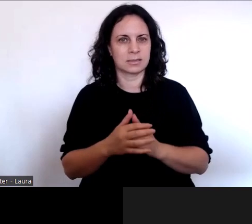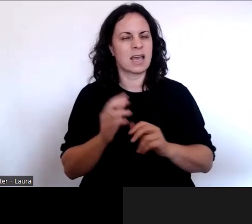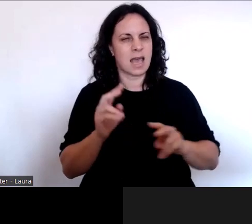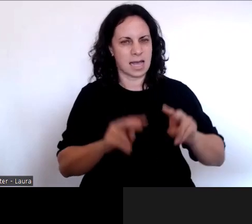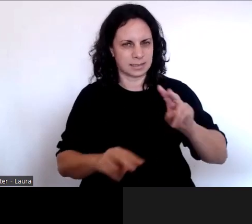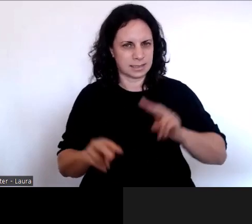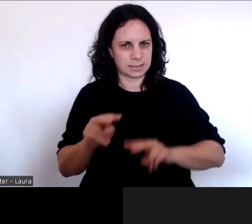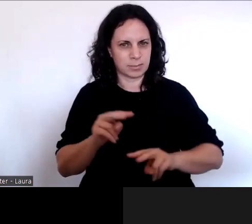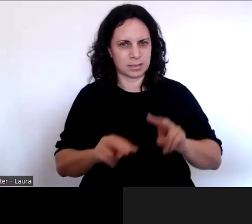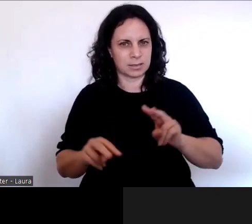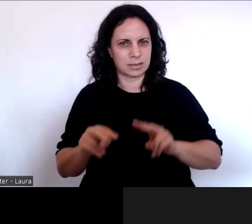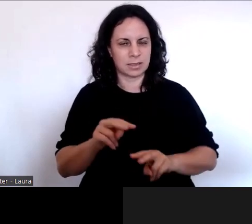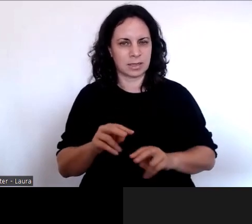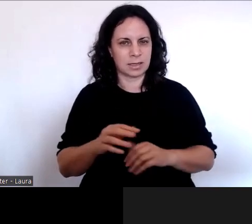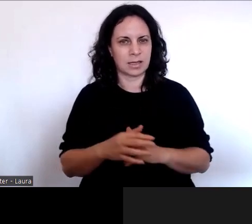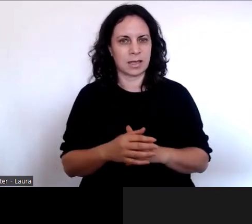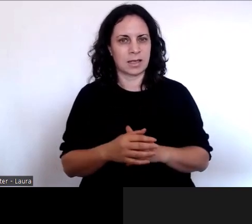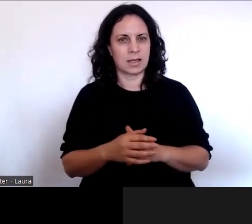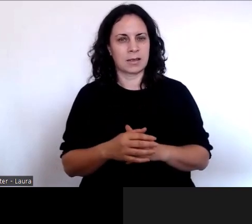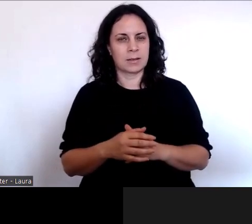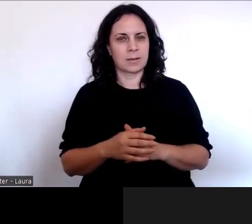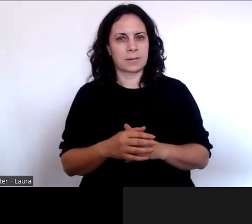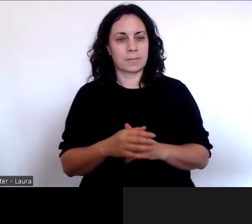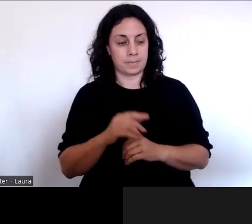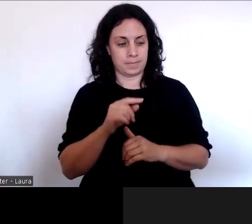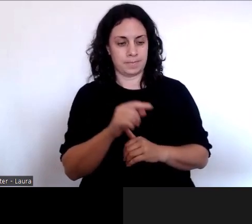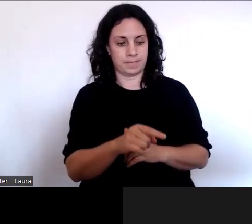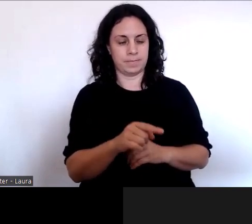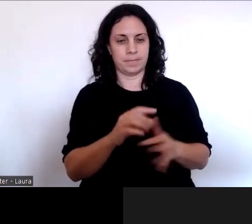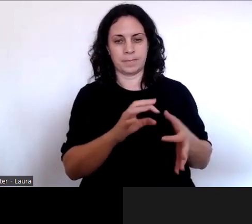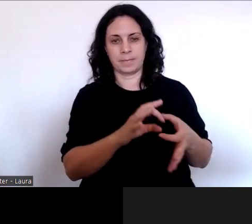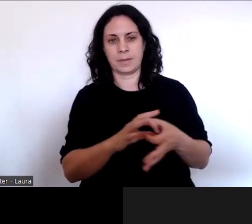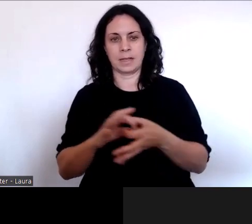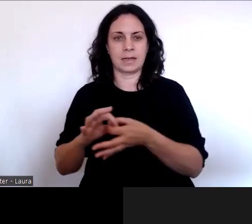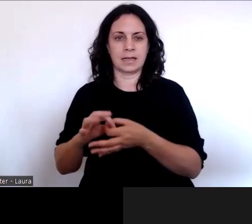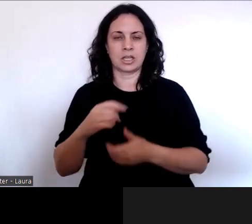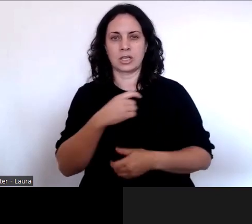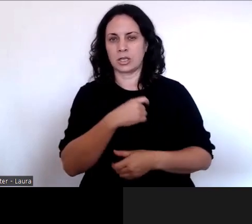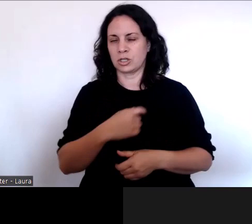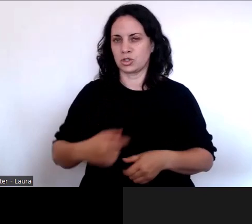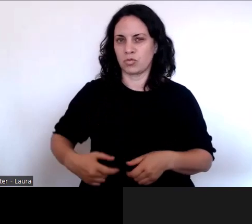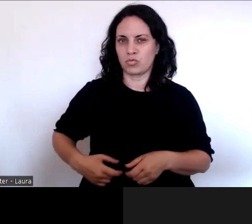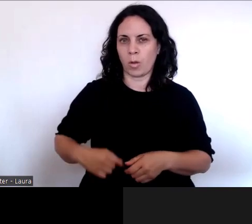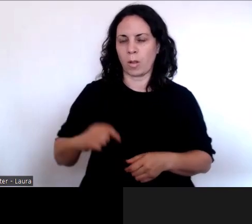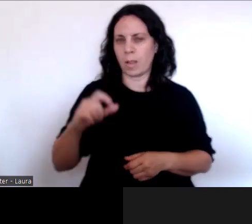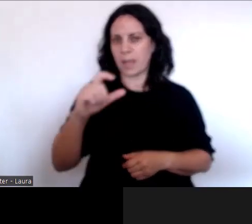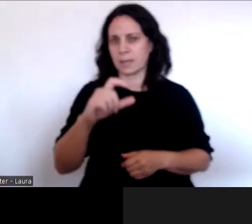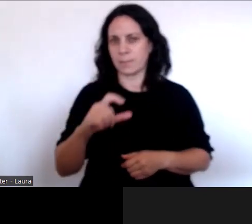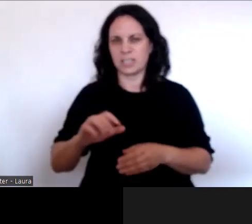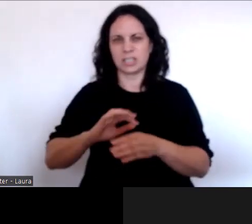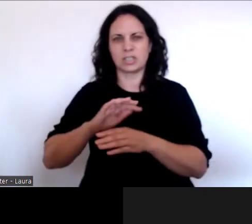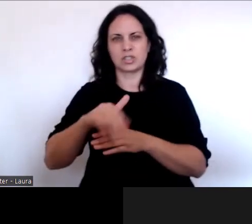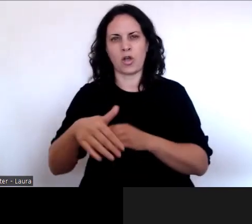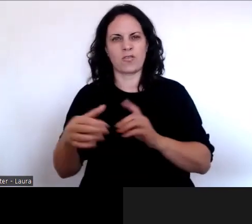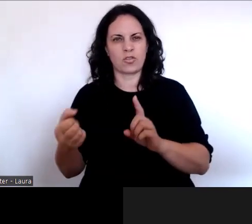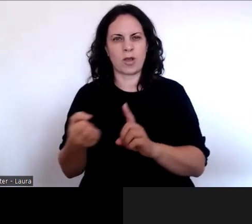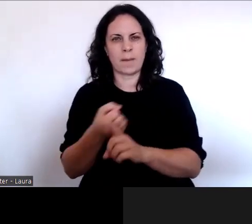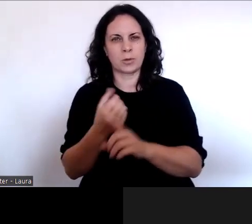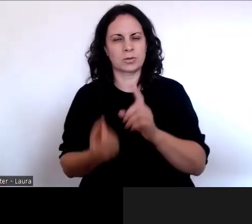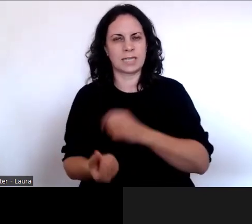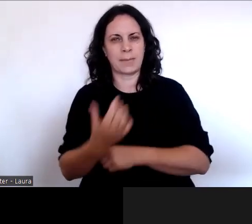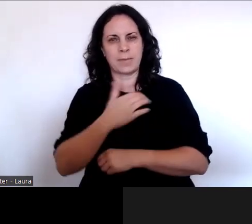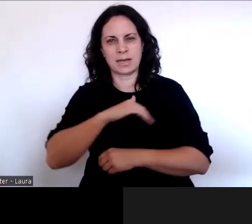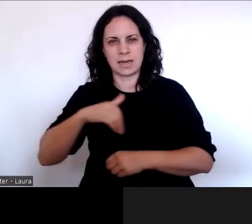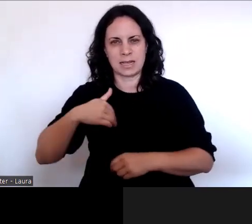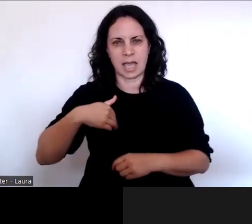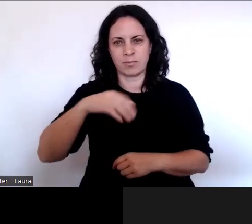that matter, how it relates to the Royal Commission into Abuse and State Care, the Waitangi Tribunal